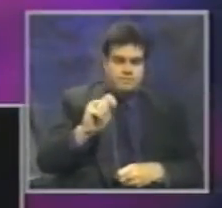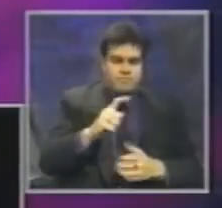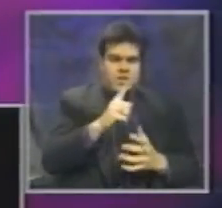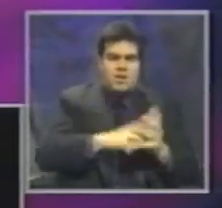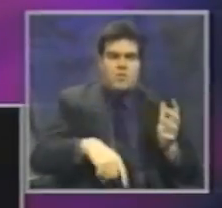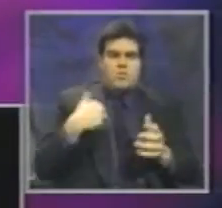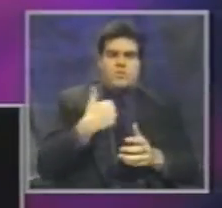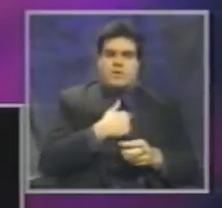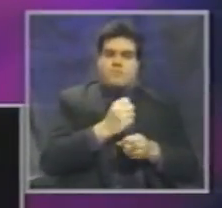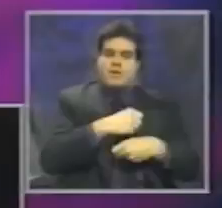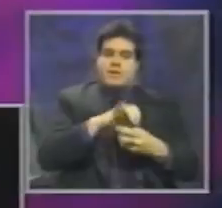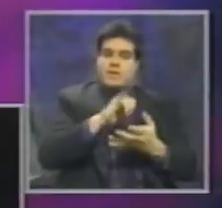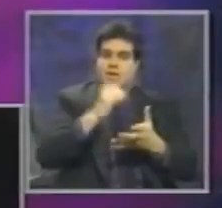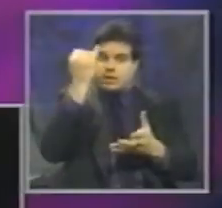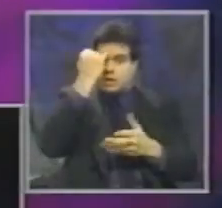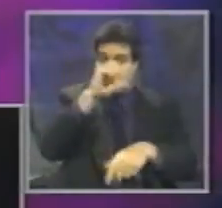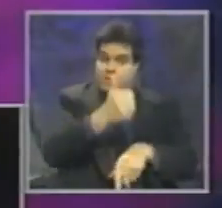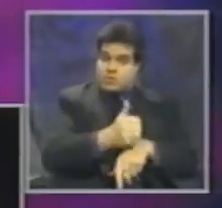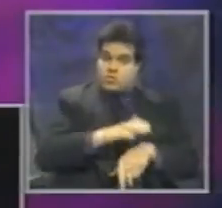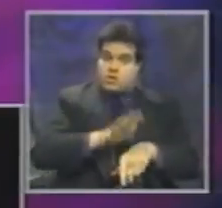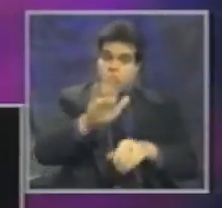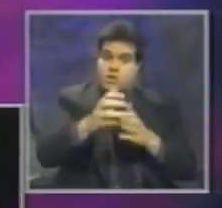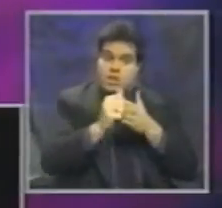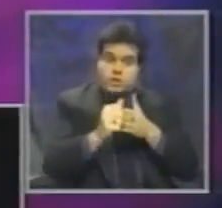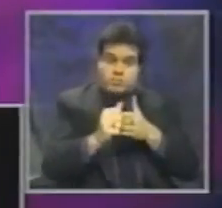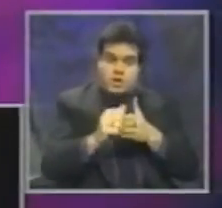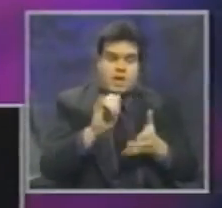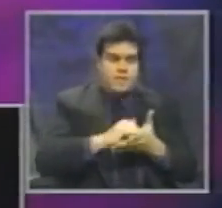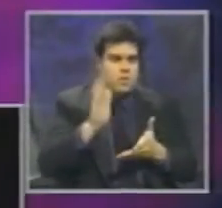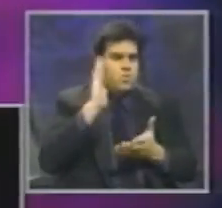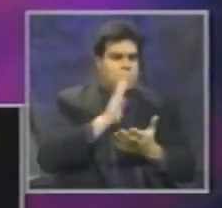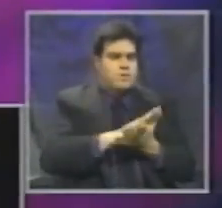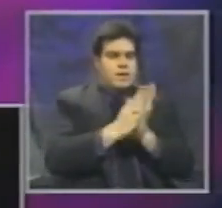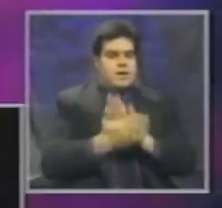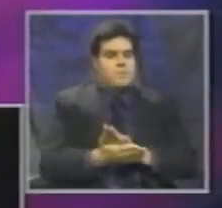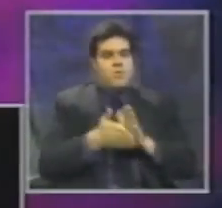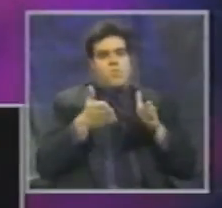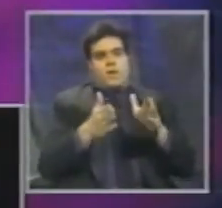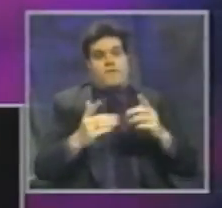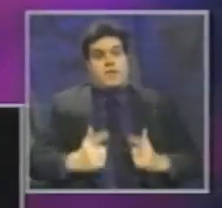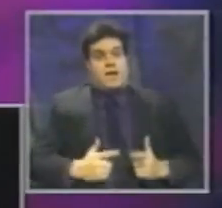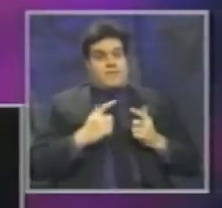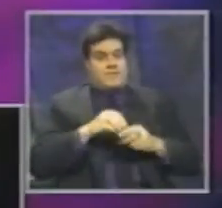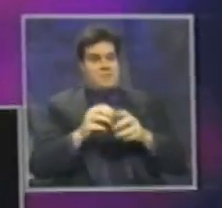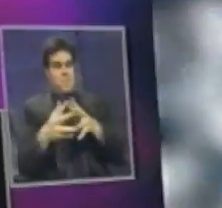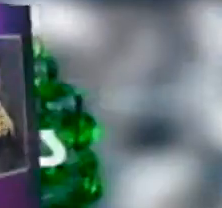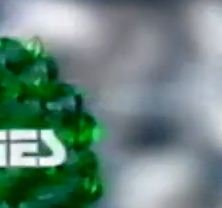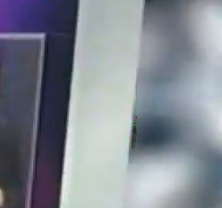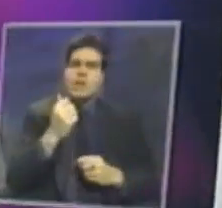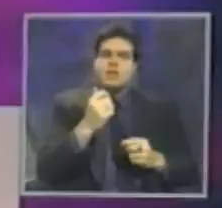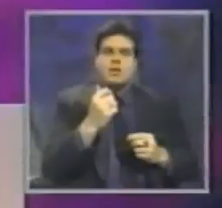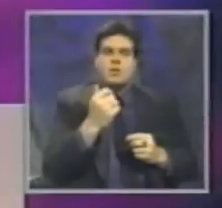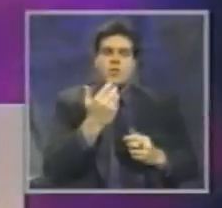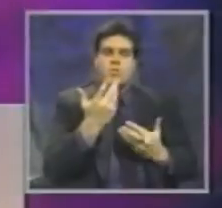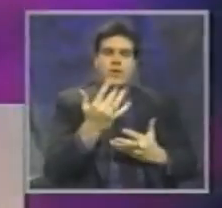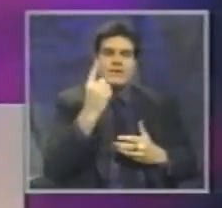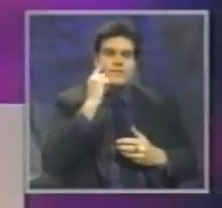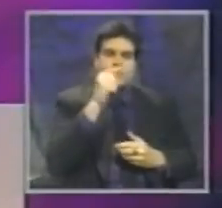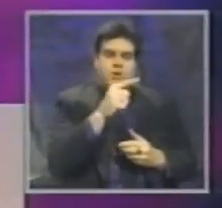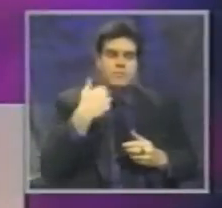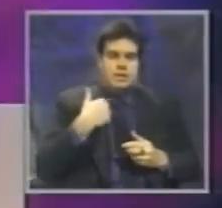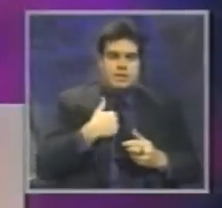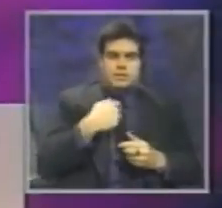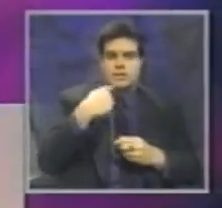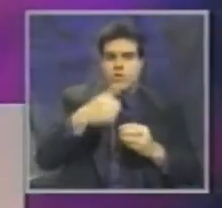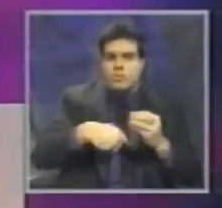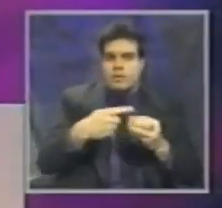But based on your leadership, it will become a way of life in America. Dr. Rosenberg is